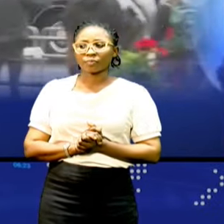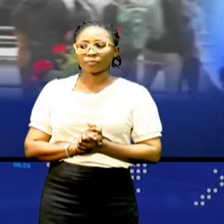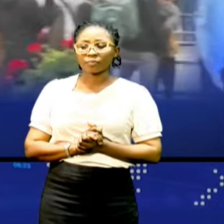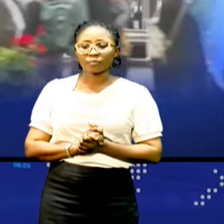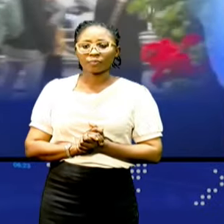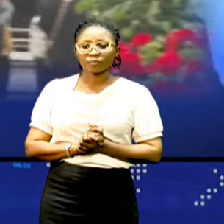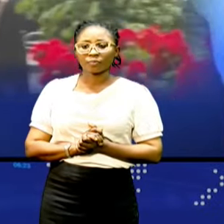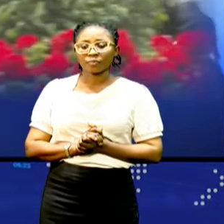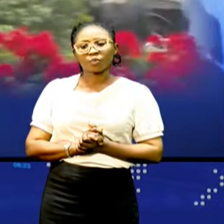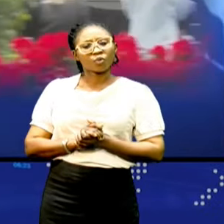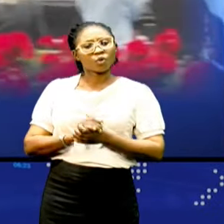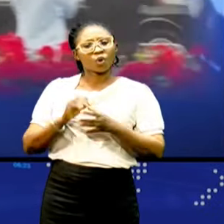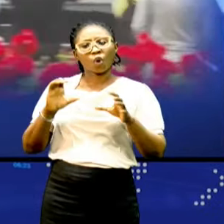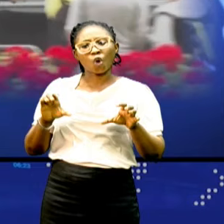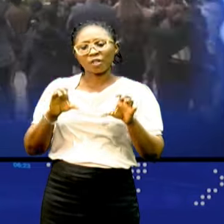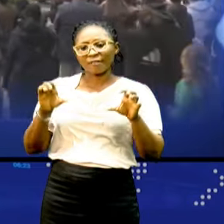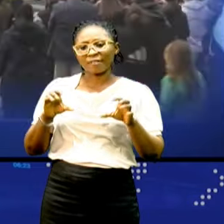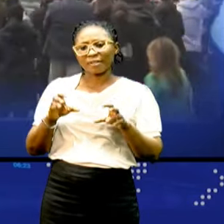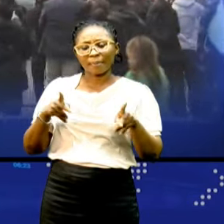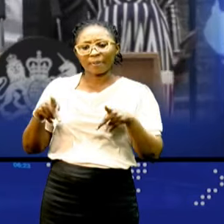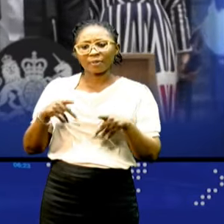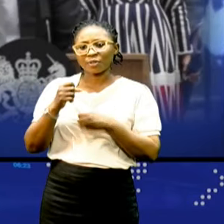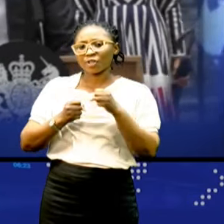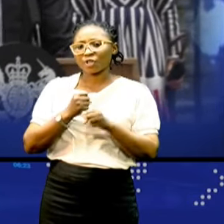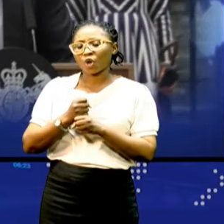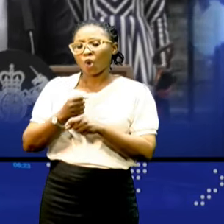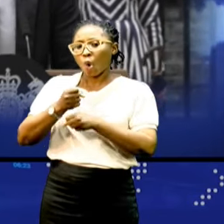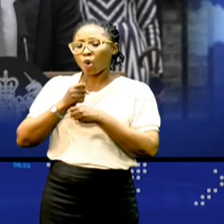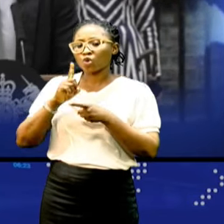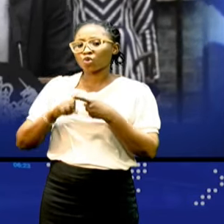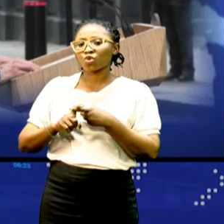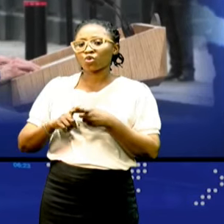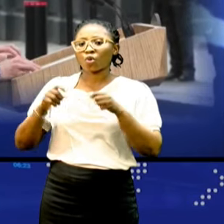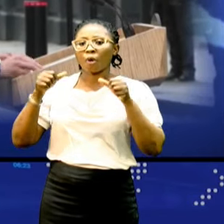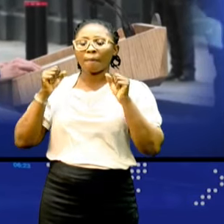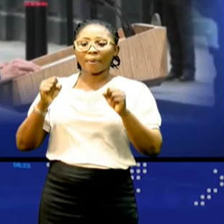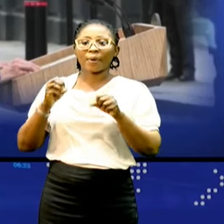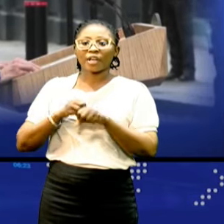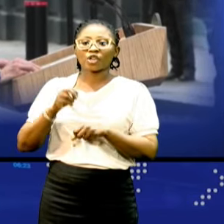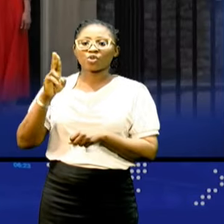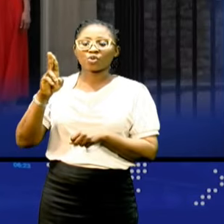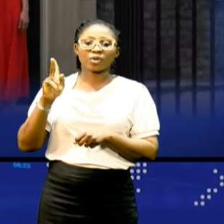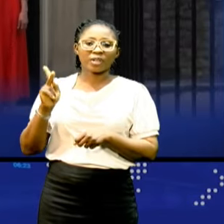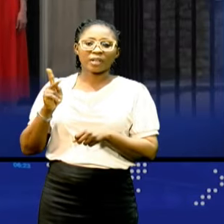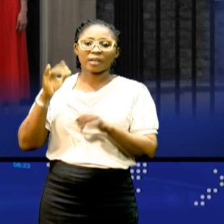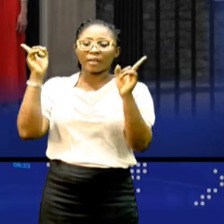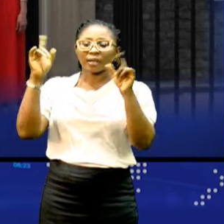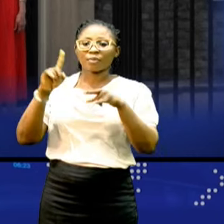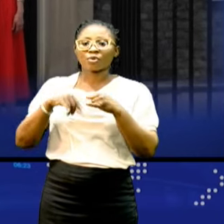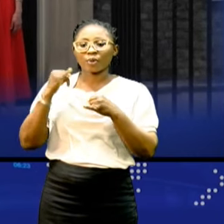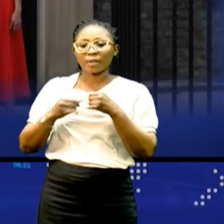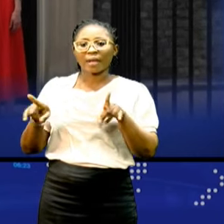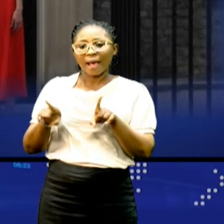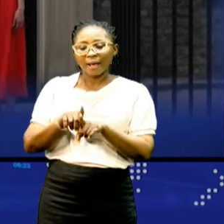Conservative Party 14-year hold on to power in the United Kingdom came to an end. Seeing Rishi resign,